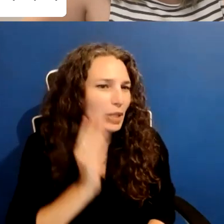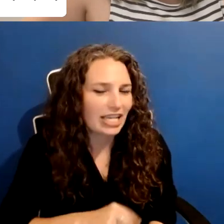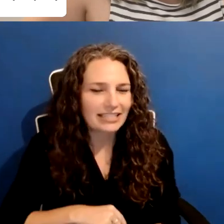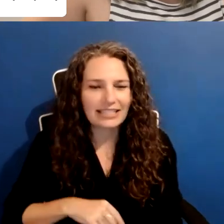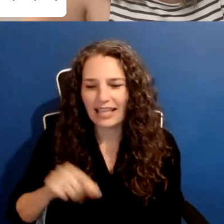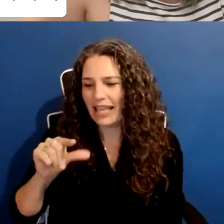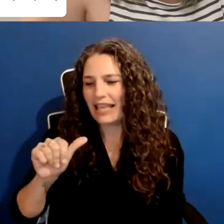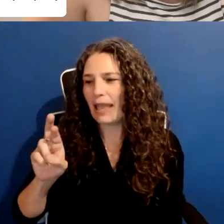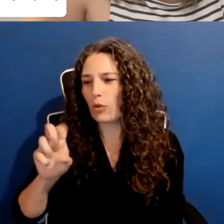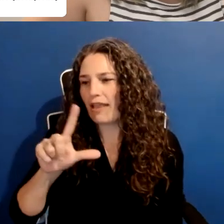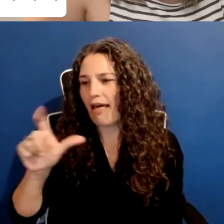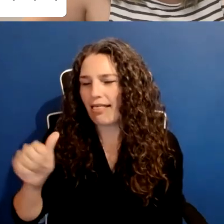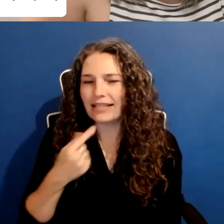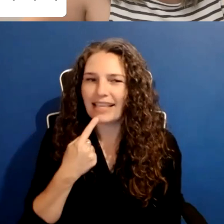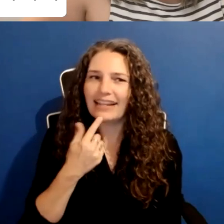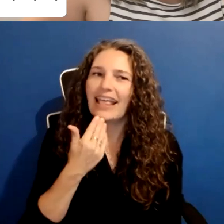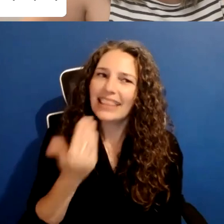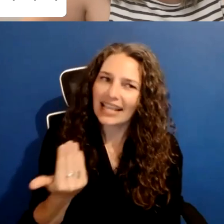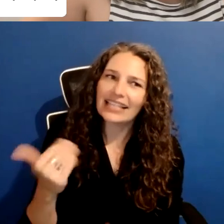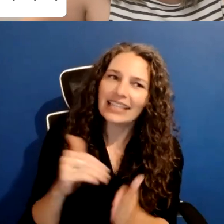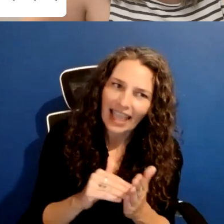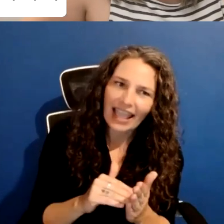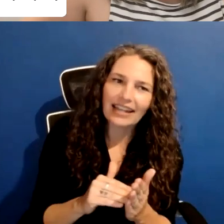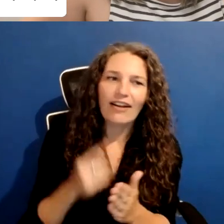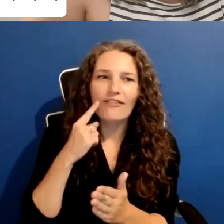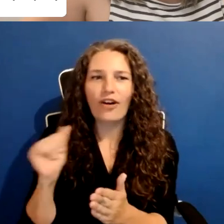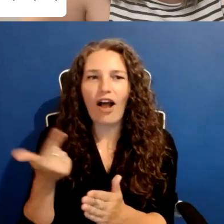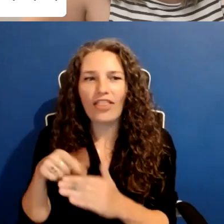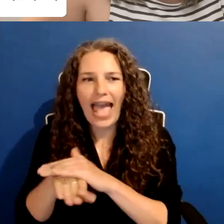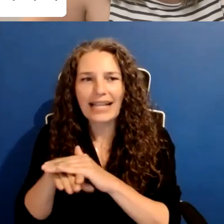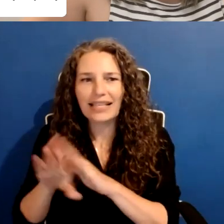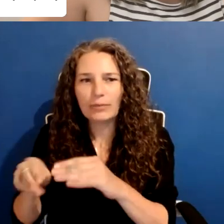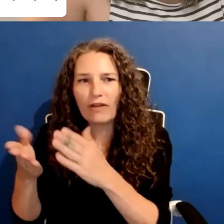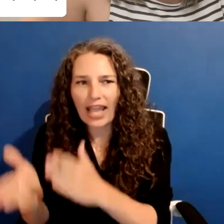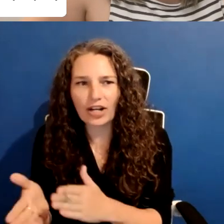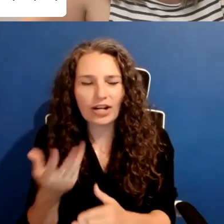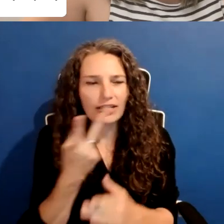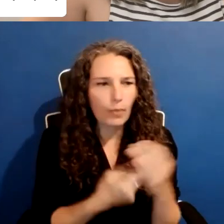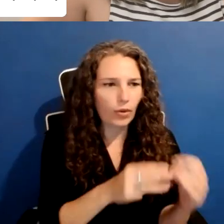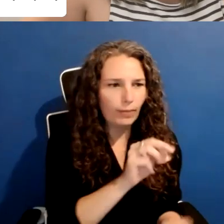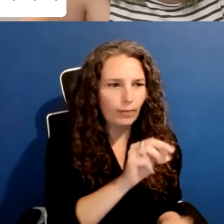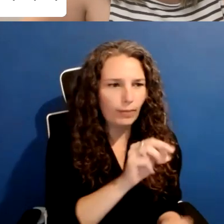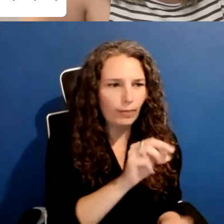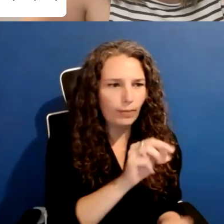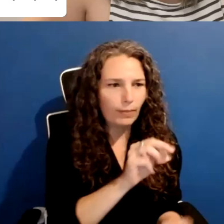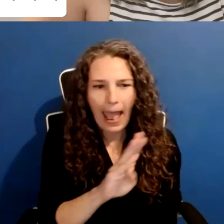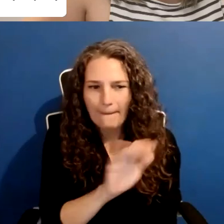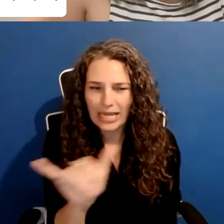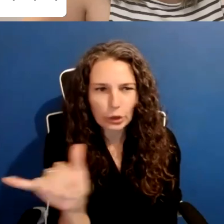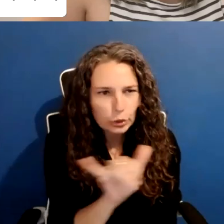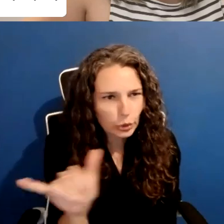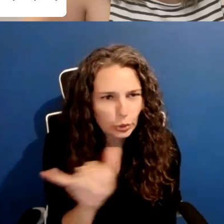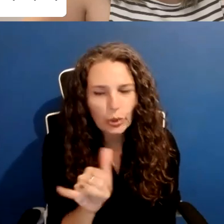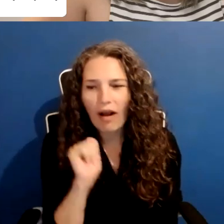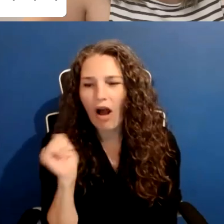thanking our access providers and Maria and Abby, and thank you all for coming. And especially those of you who really came to the